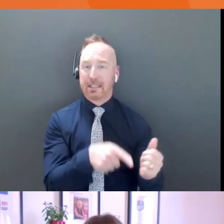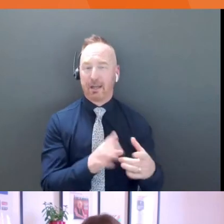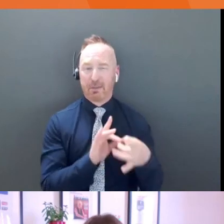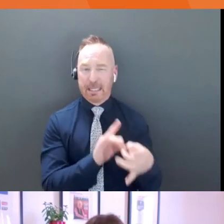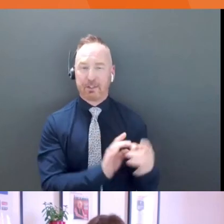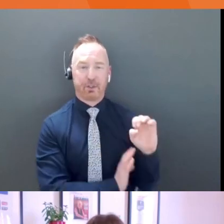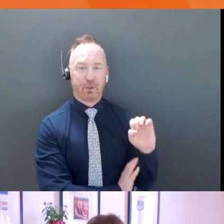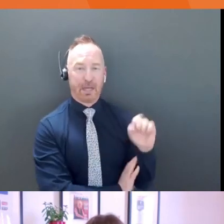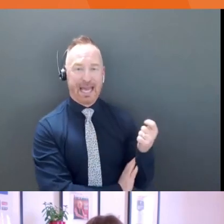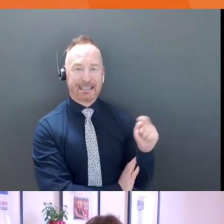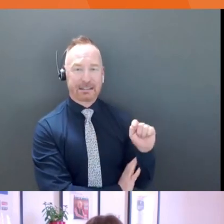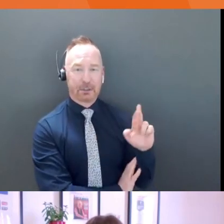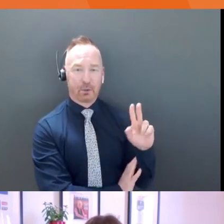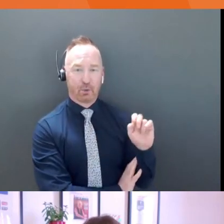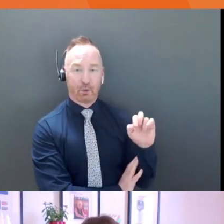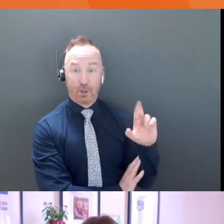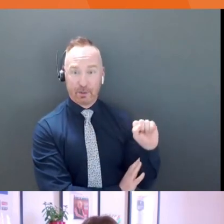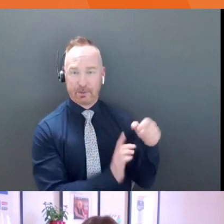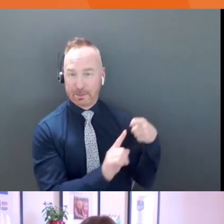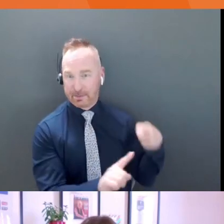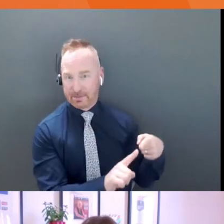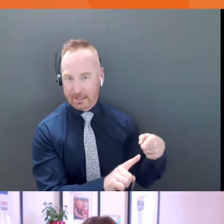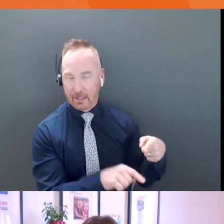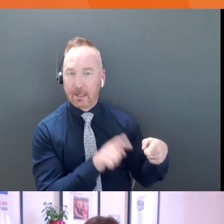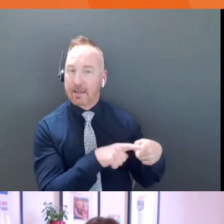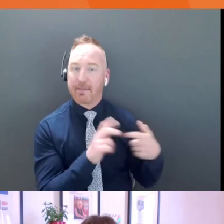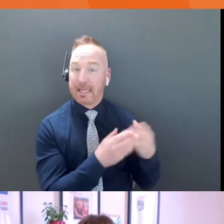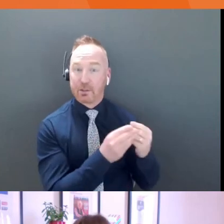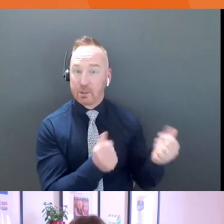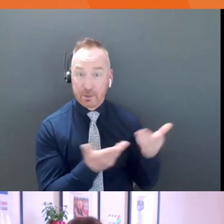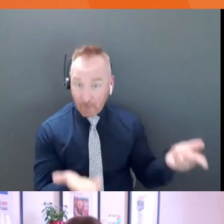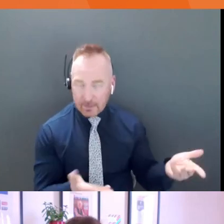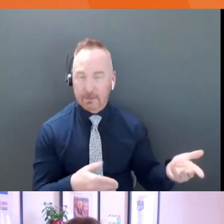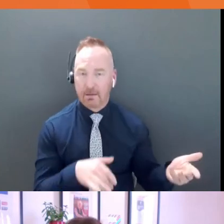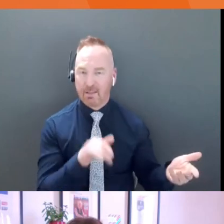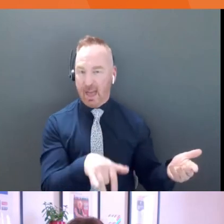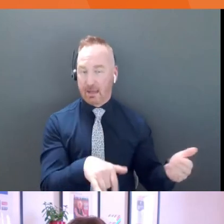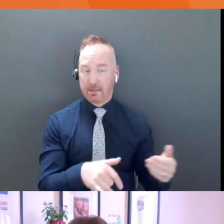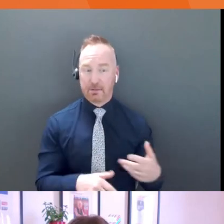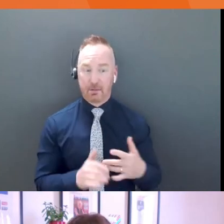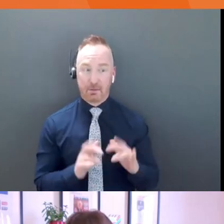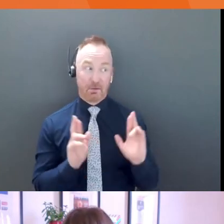to get really specific, but hopefully that helps. So there's always ways to do it.